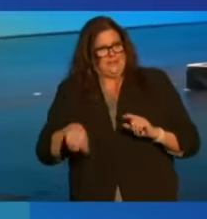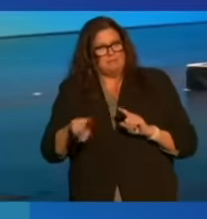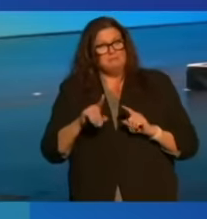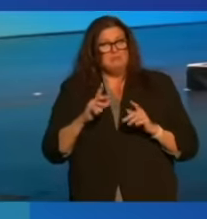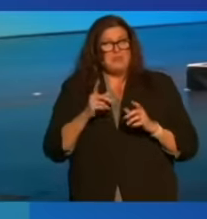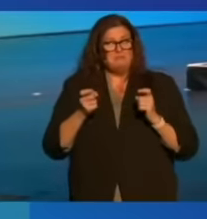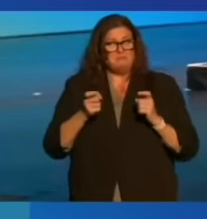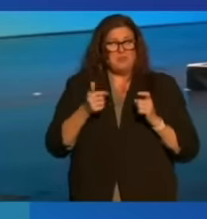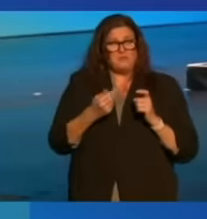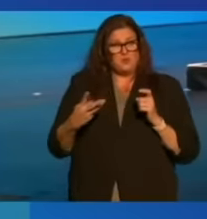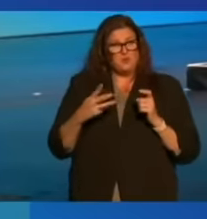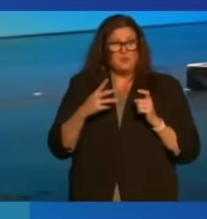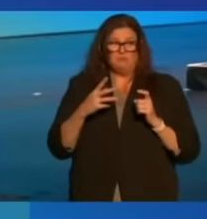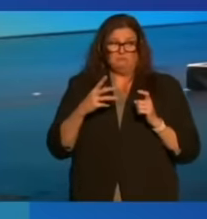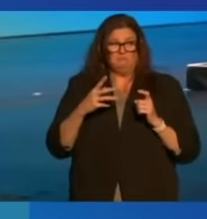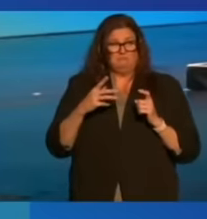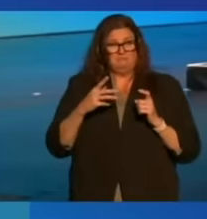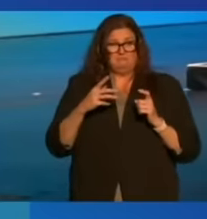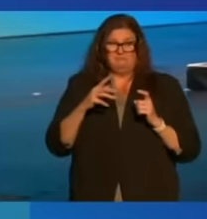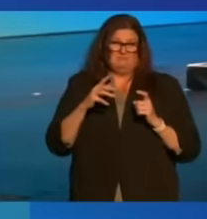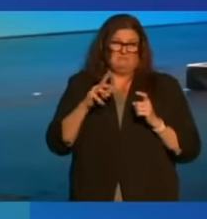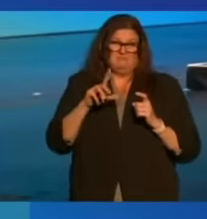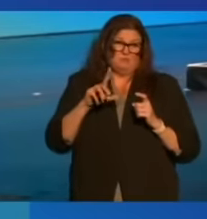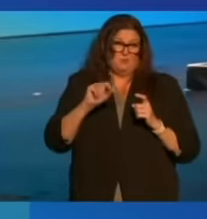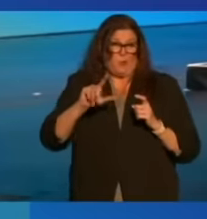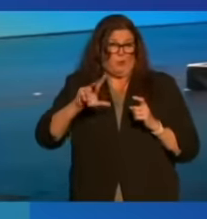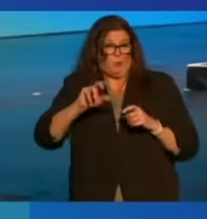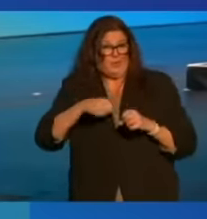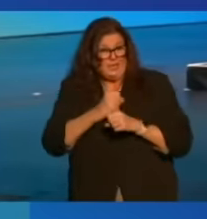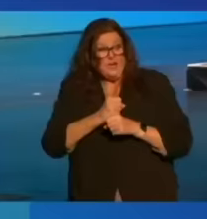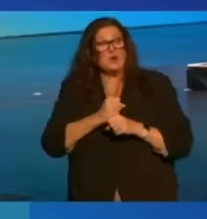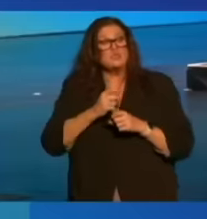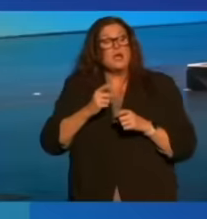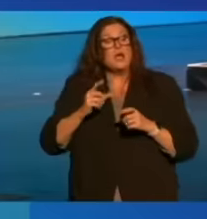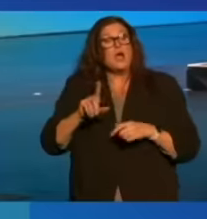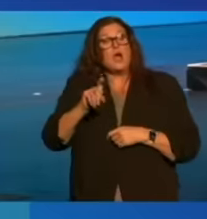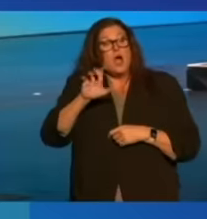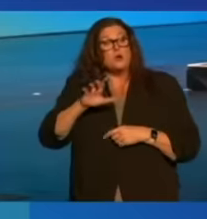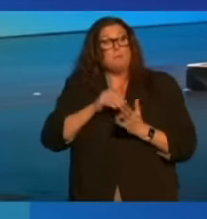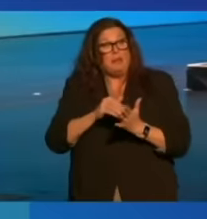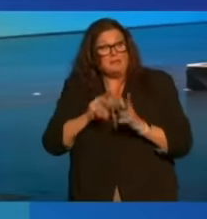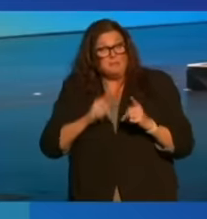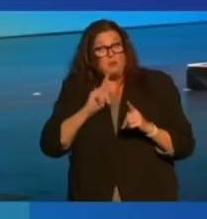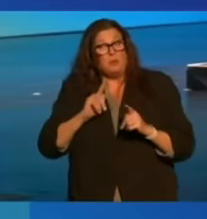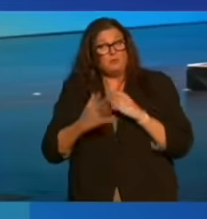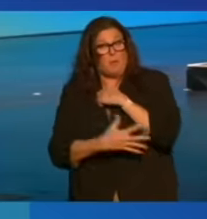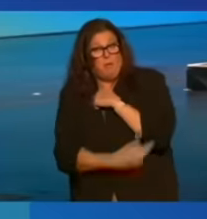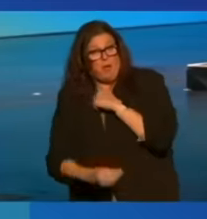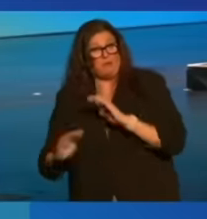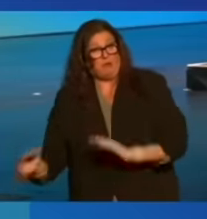decades the unprecedented feat of lifting hundreds of millions of people out of extreme poverty.